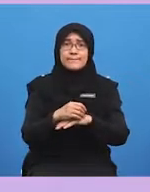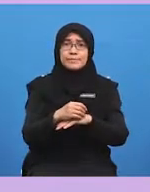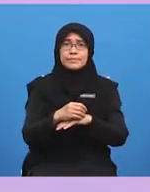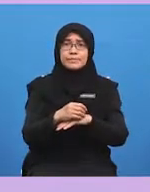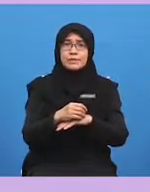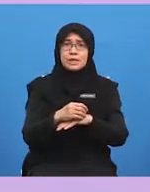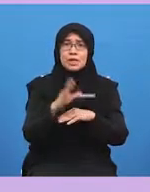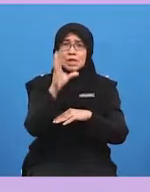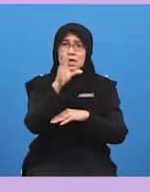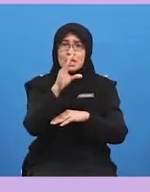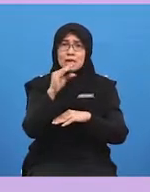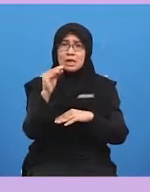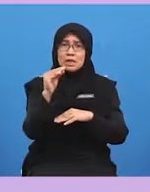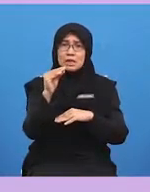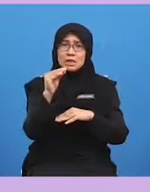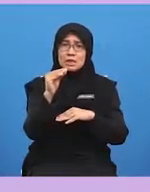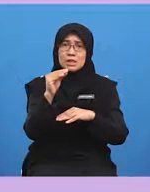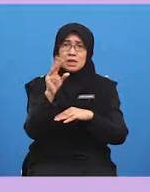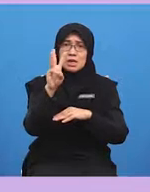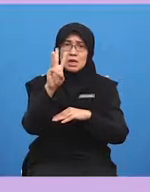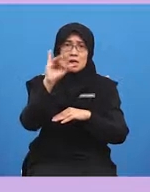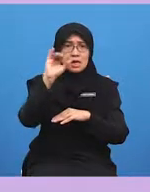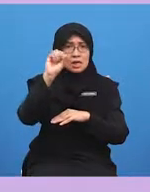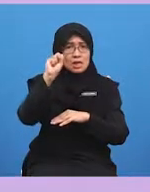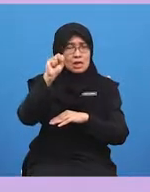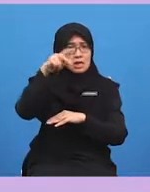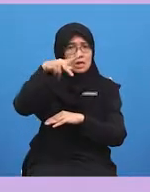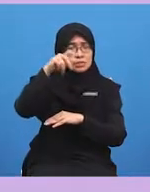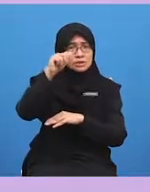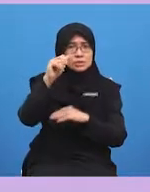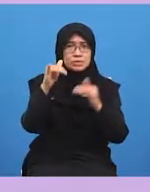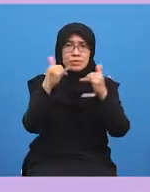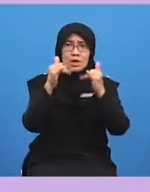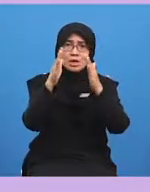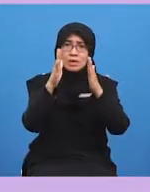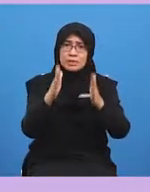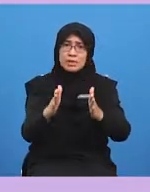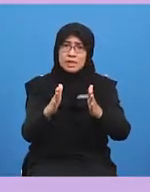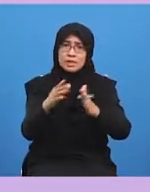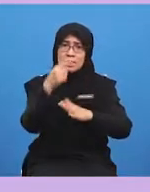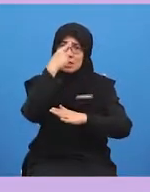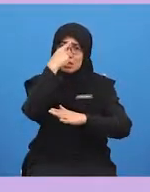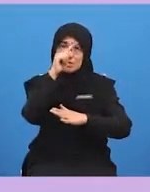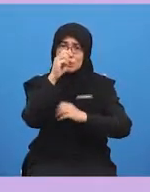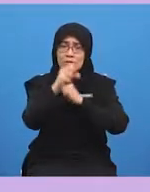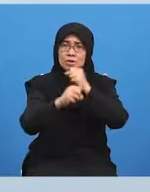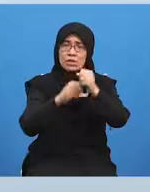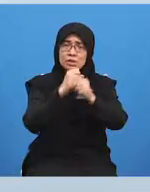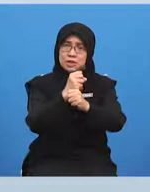2010. she is very very proud of her time and heritage